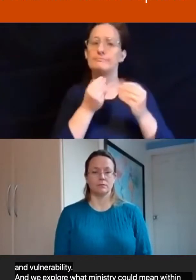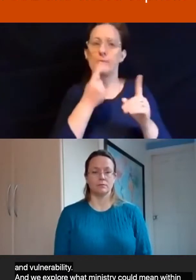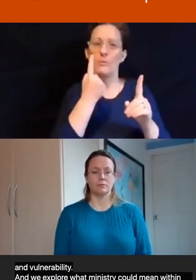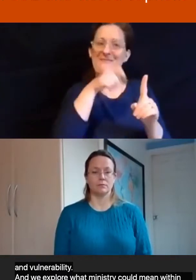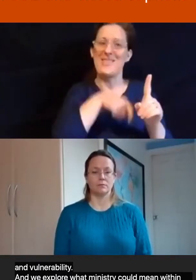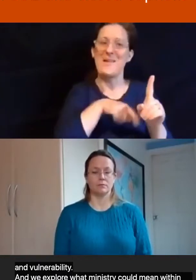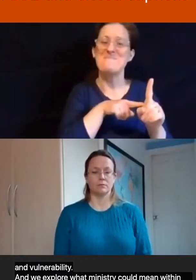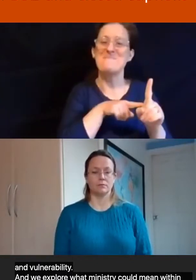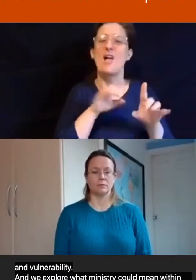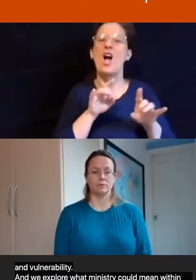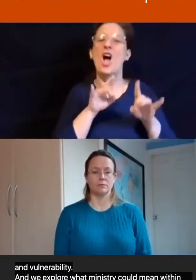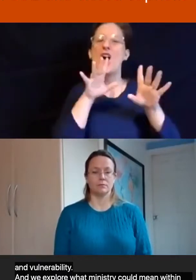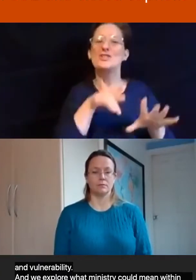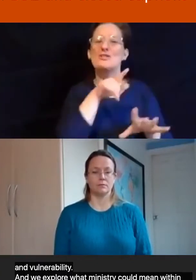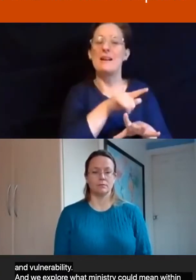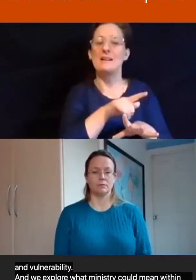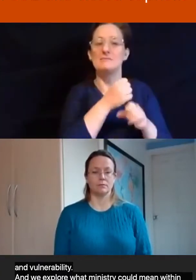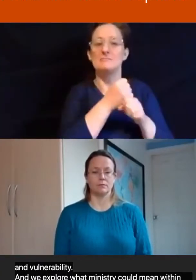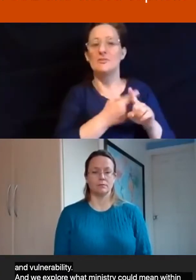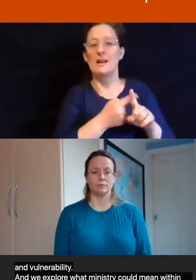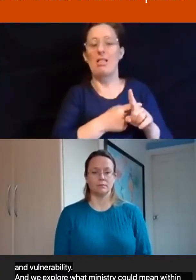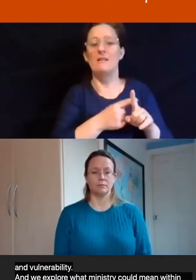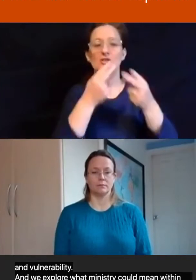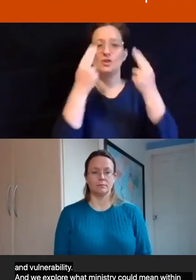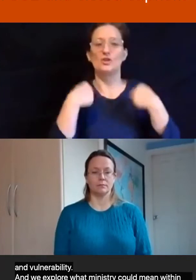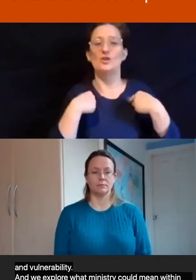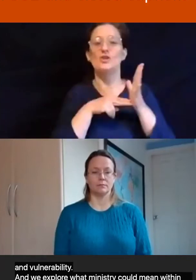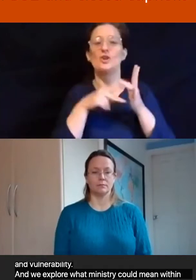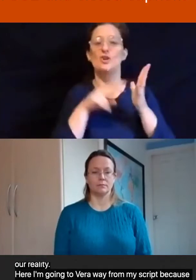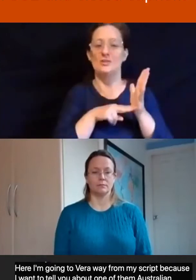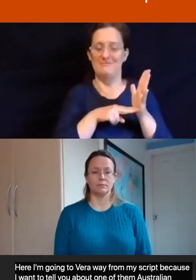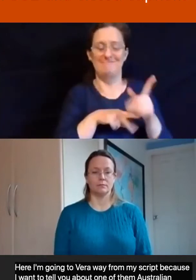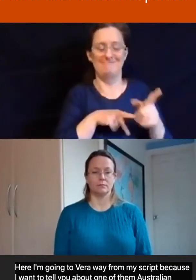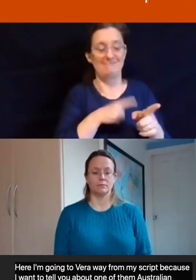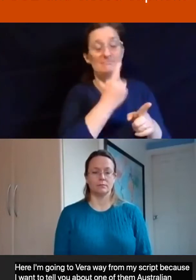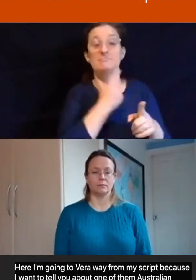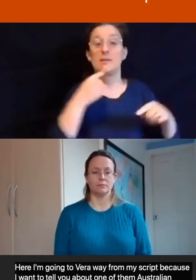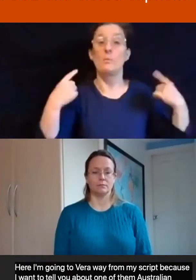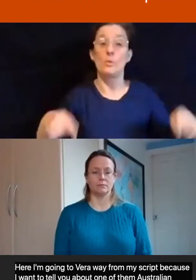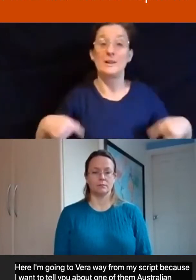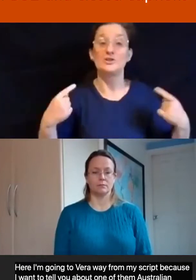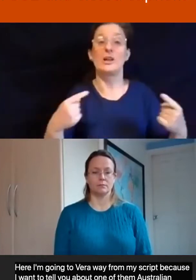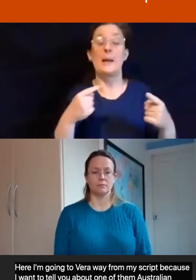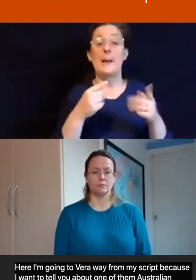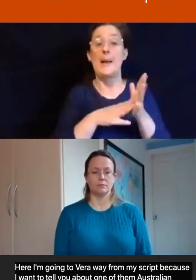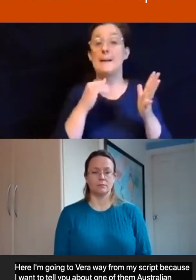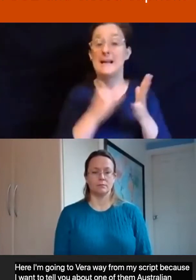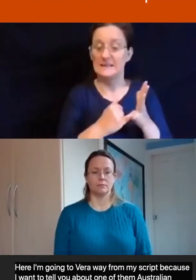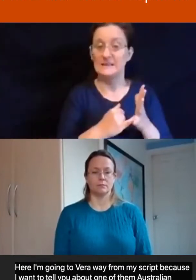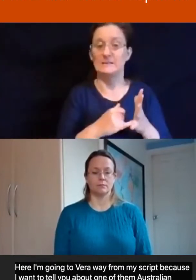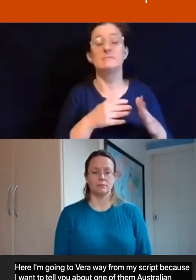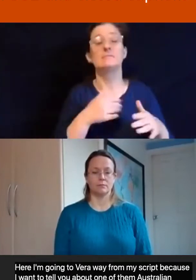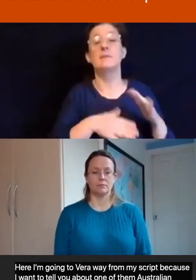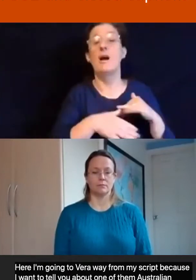An Australian Anglican man, I won't give her name, in a wheelchair with MS, went shopping with members